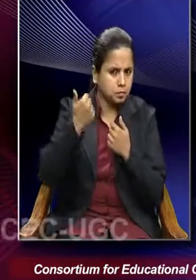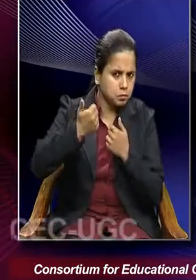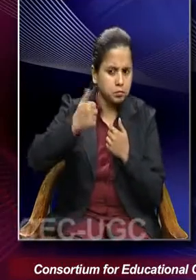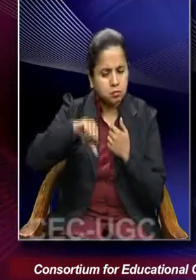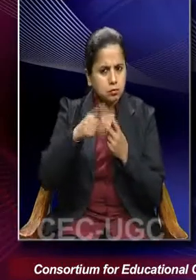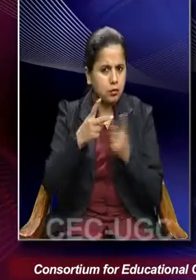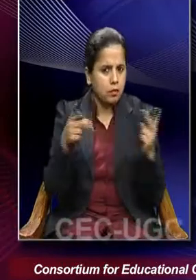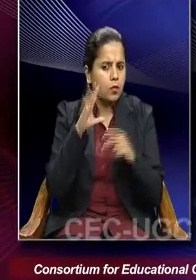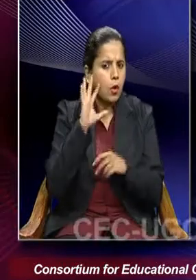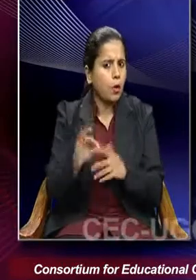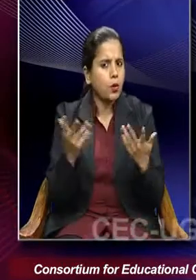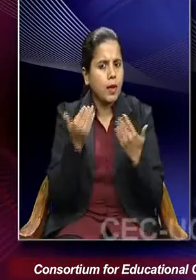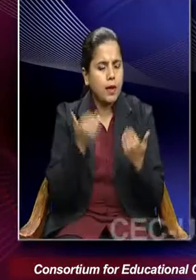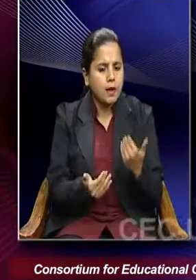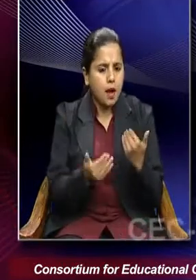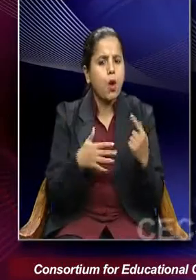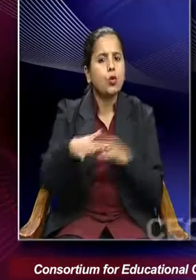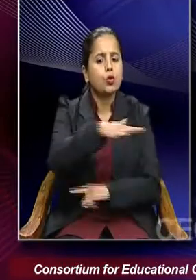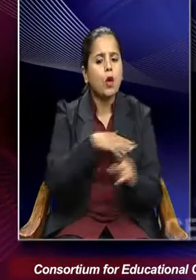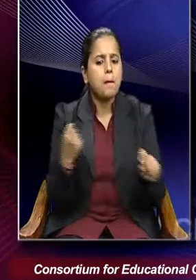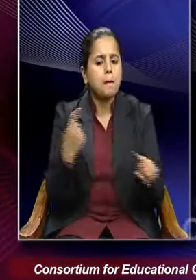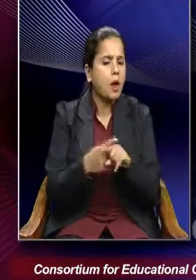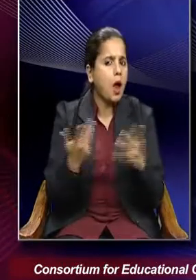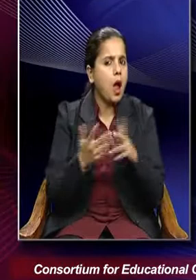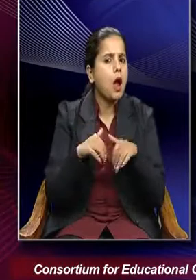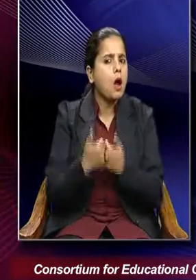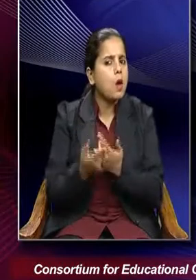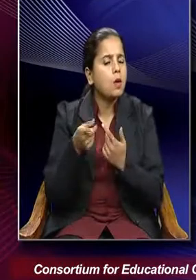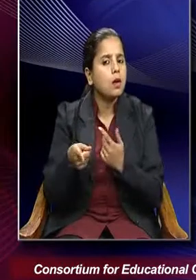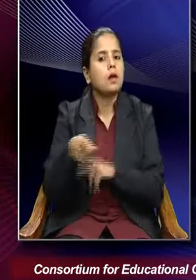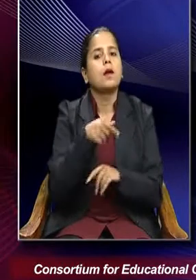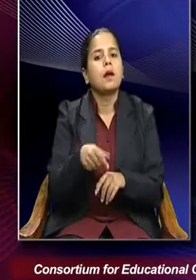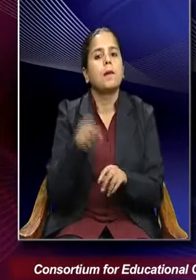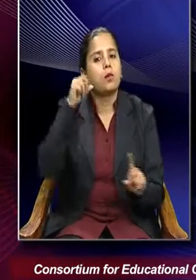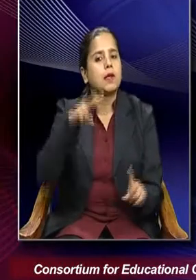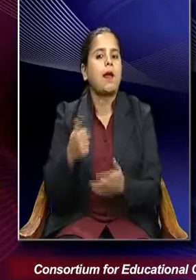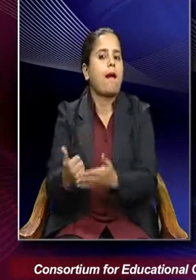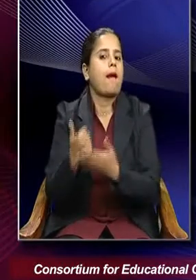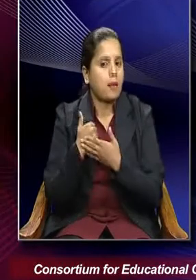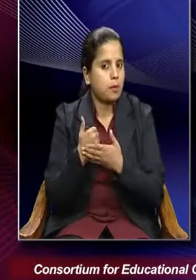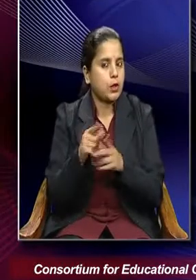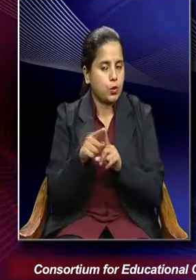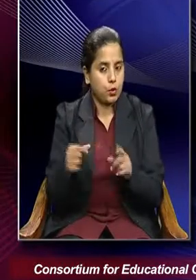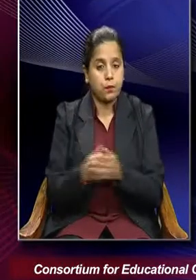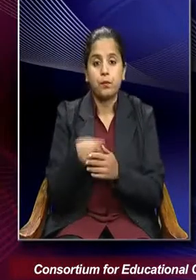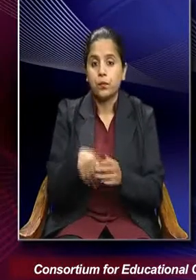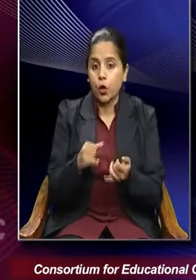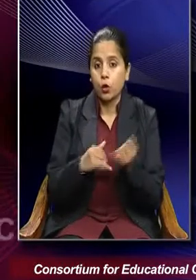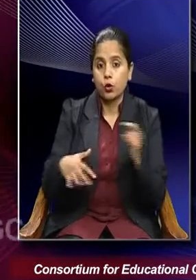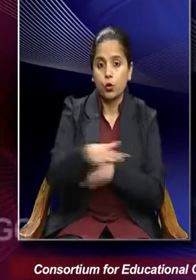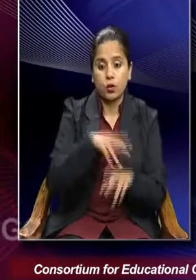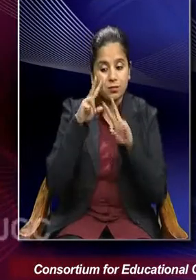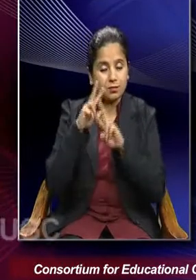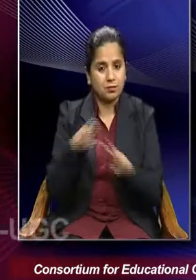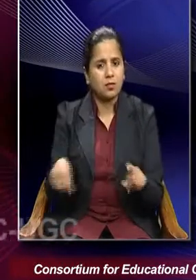relevance in the present context and perspectives help us to do that. The sociological perspective